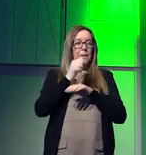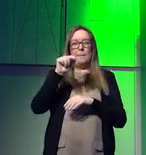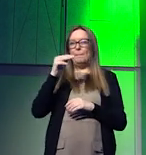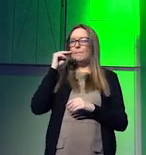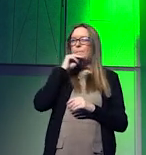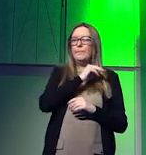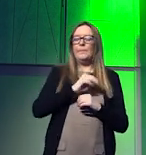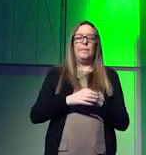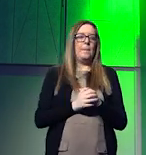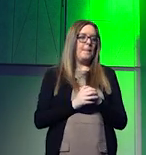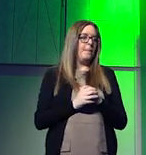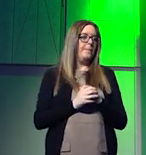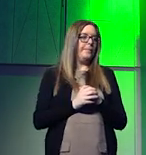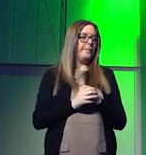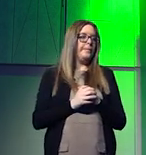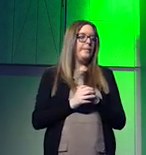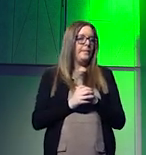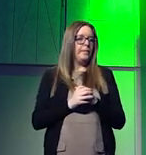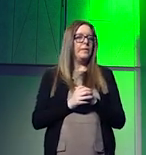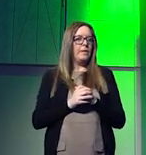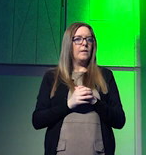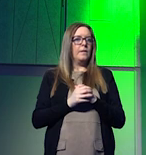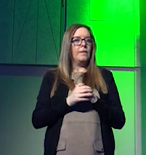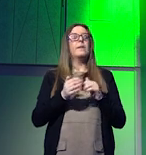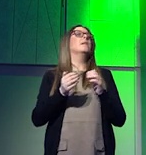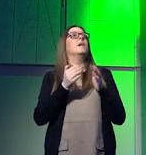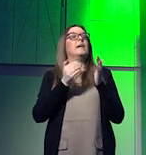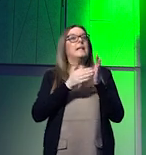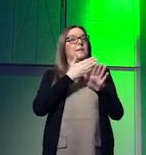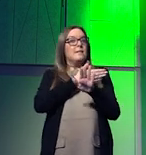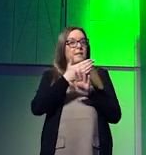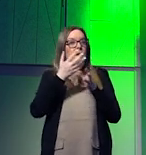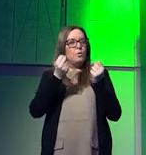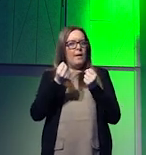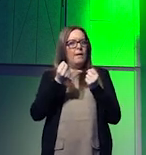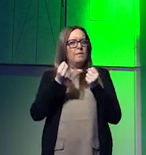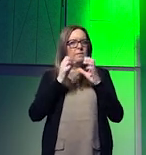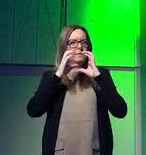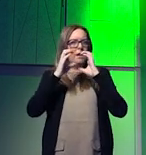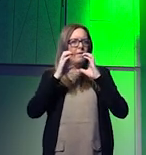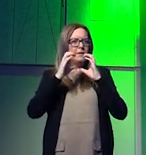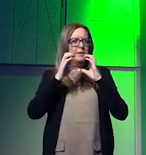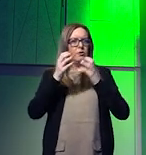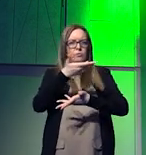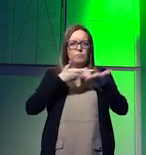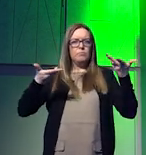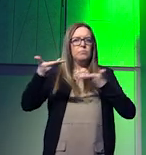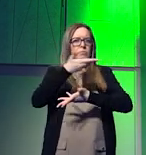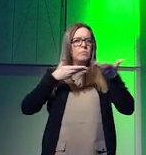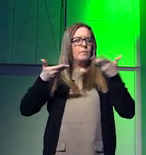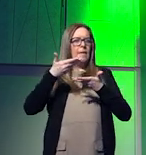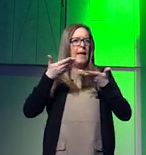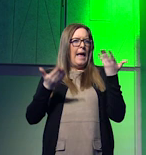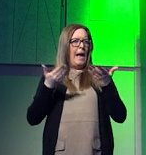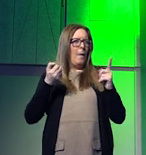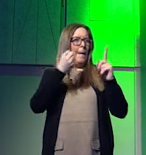also we're starting to have conversations about how climate change is impacting the global economy